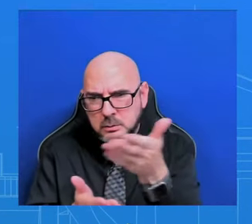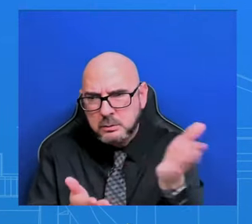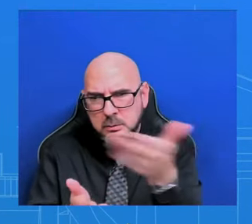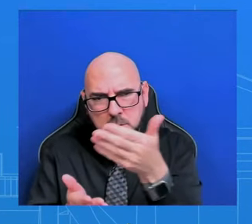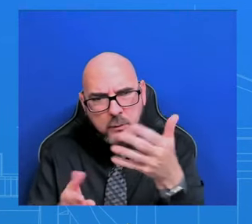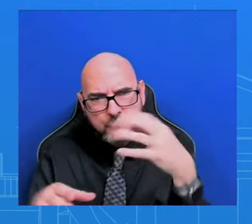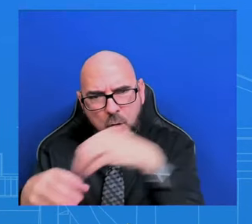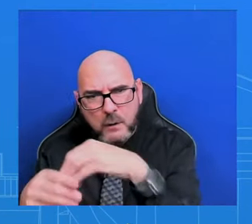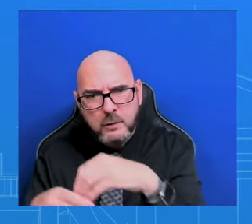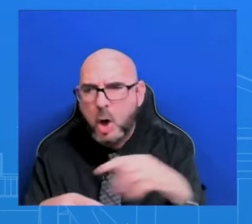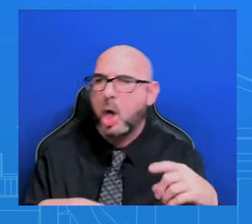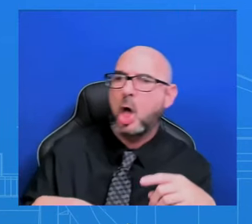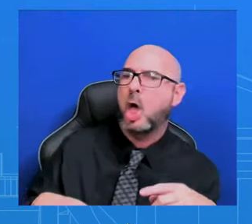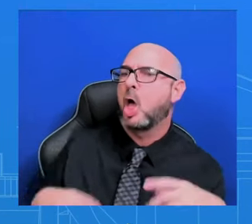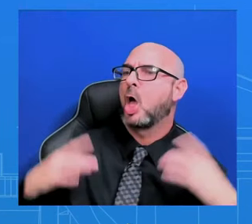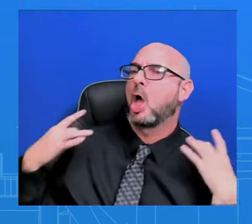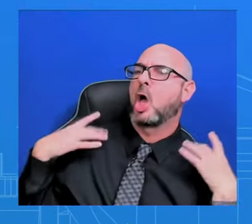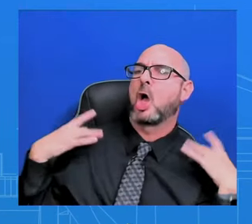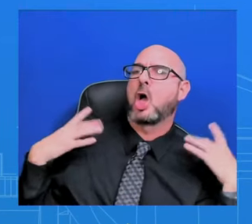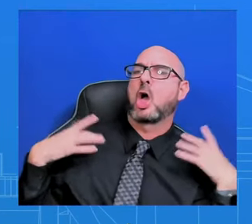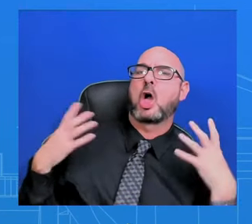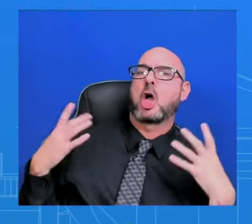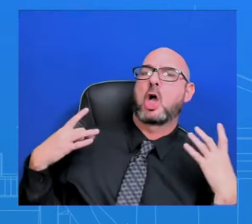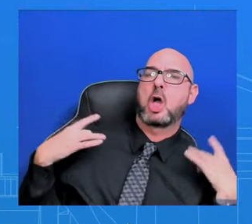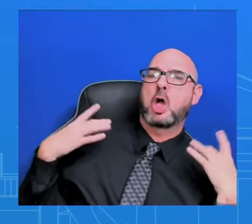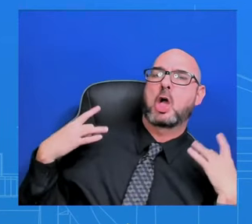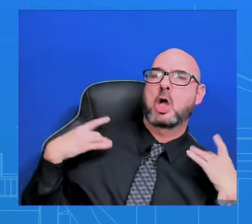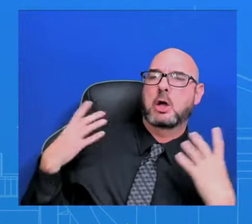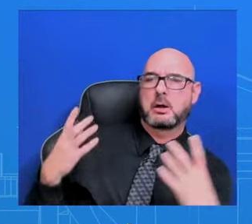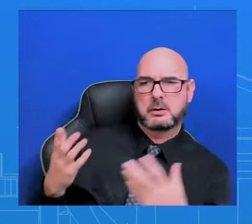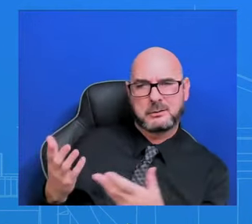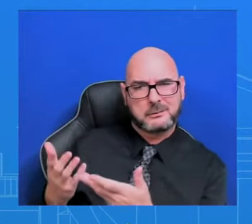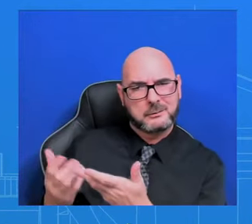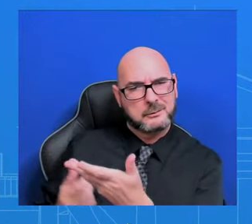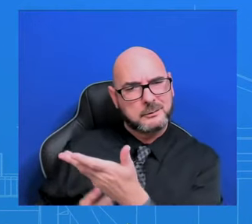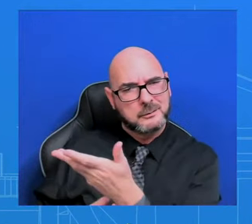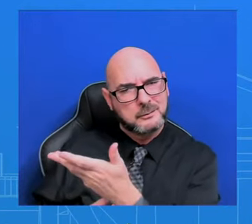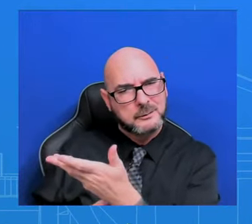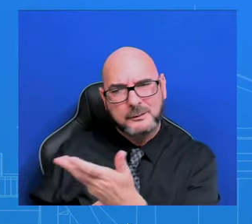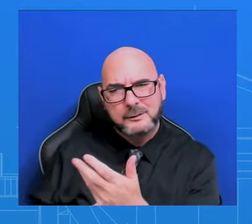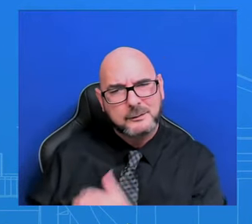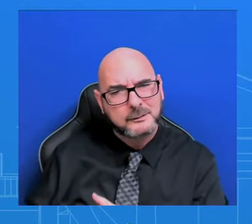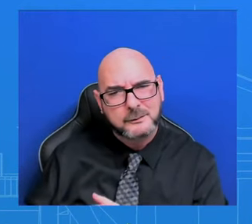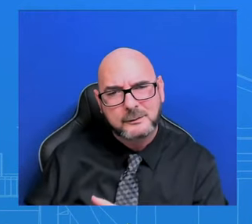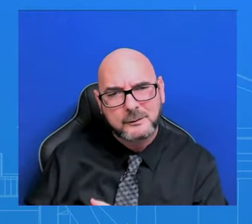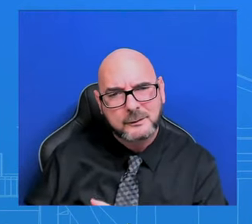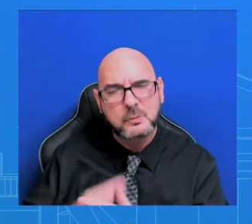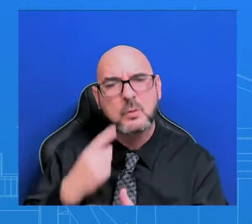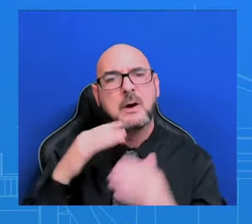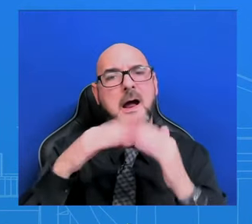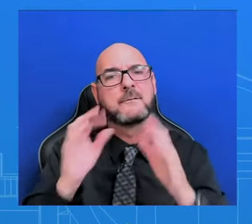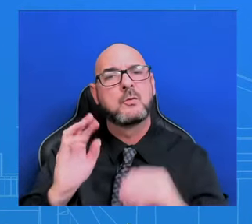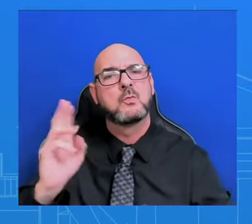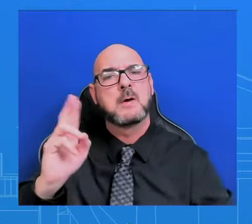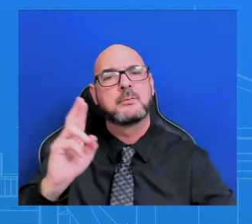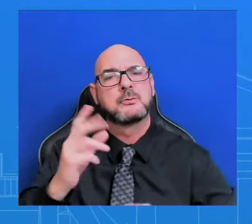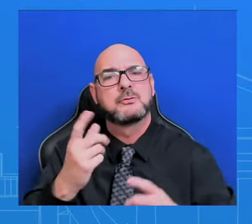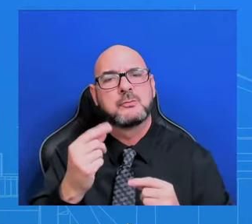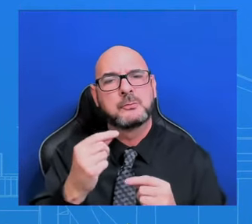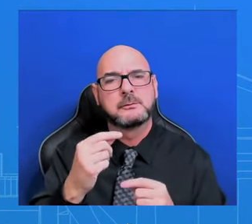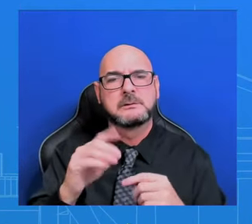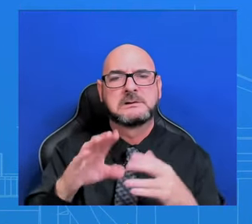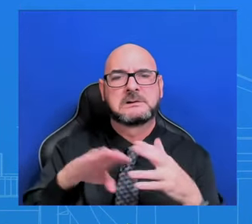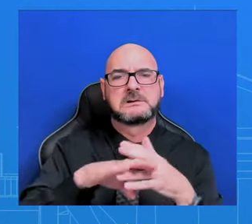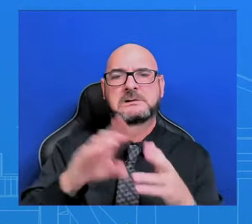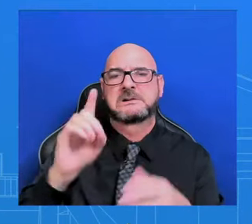say back at the end of last year, they left in the middle of December while negotiations were happening with Republicans in the Senate and the Democrats